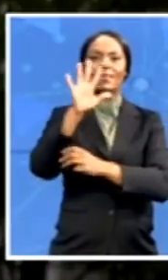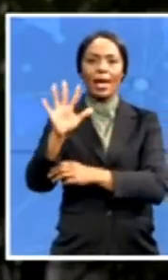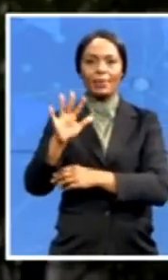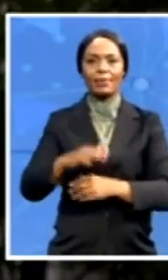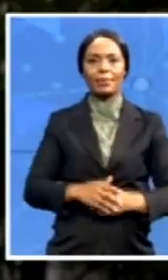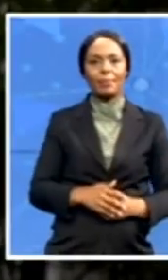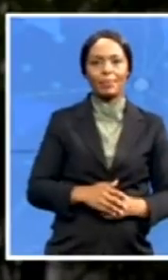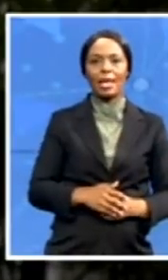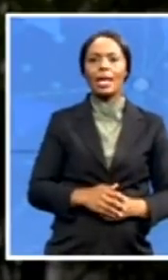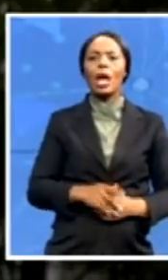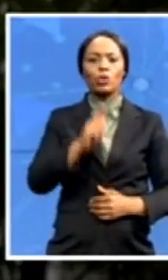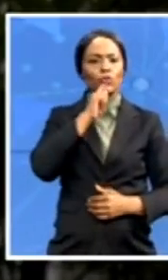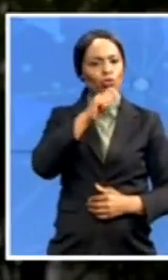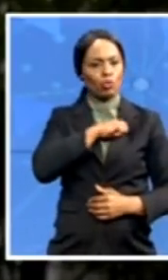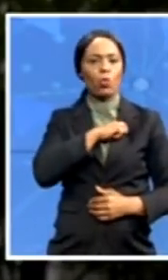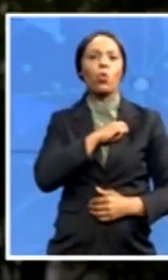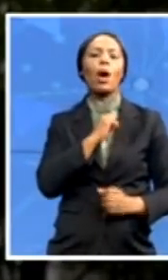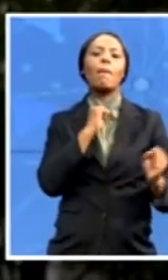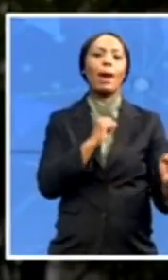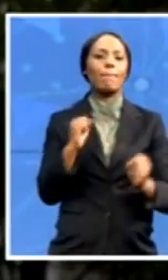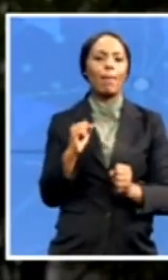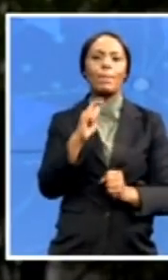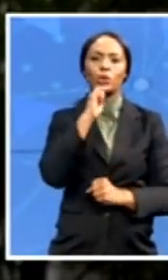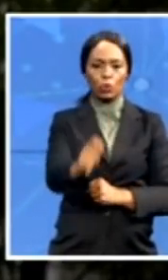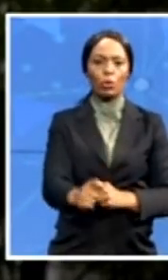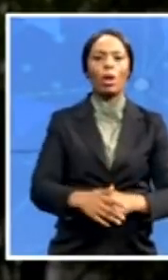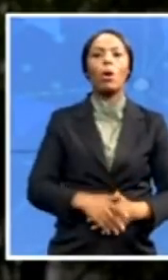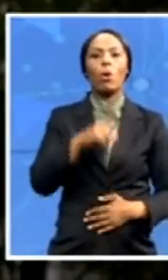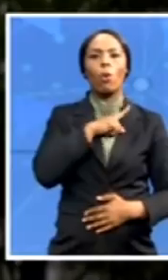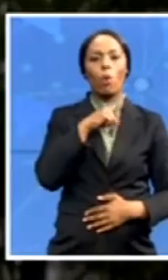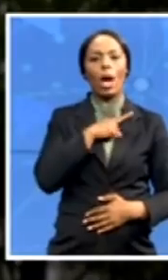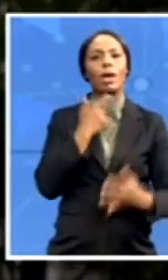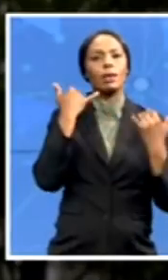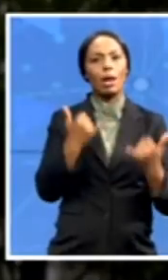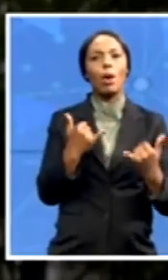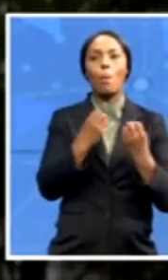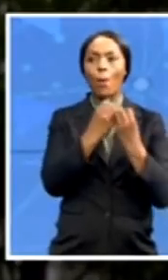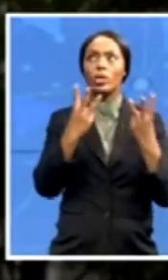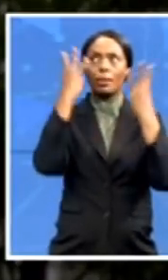the will of the people remains the cornerstone of our democracy.